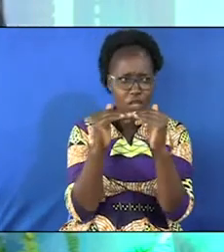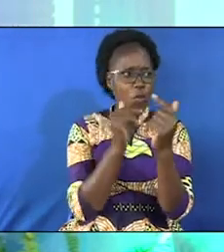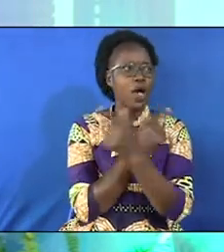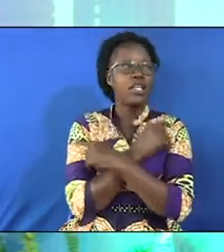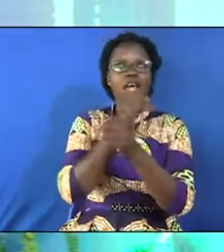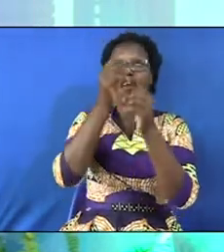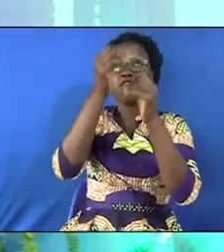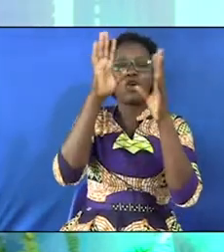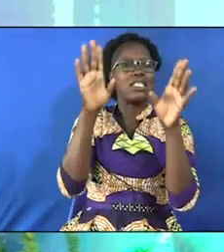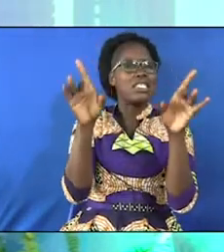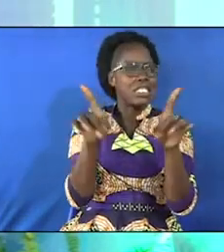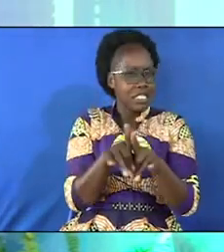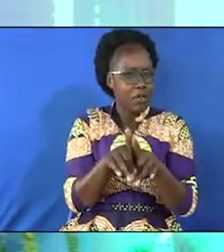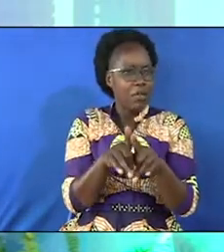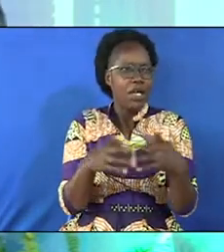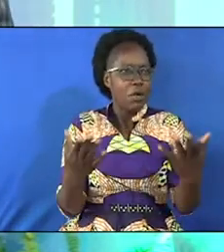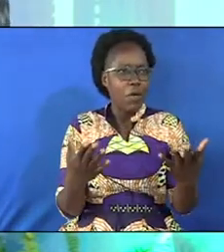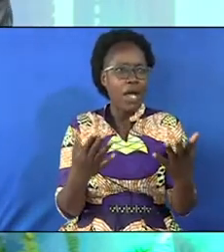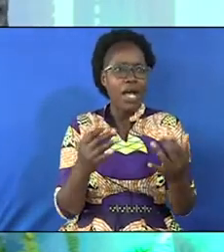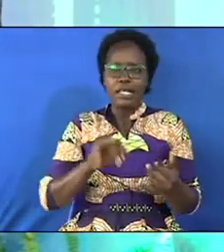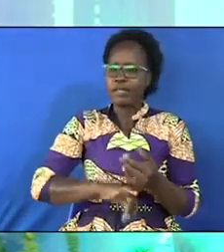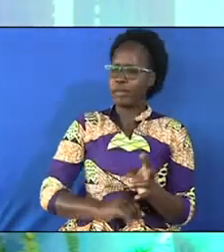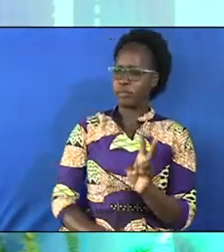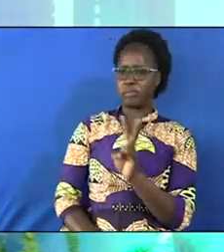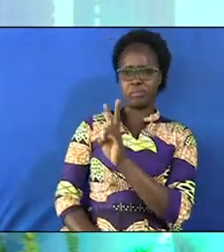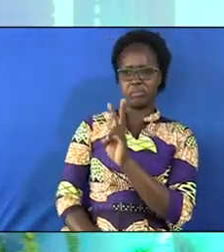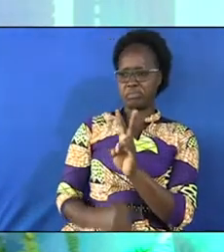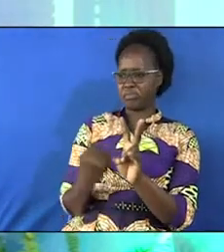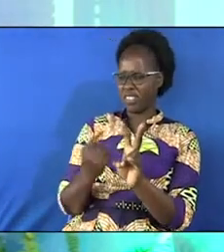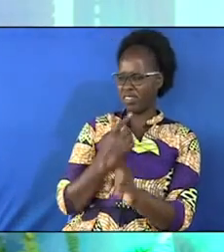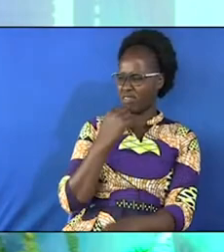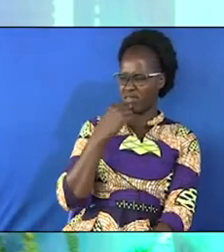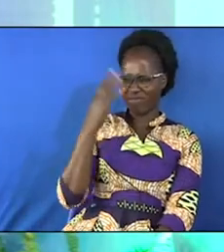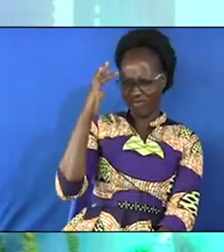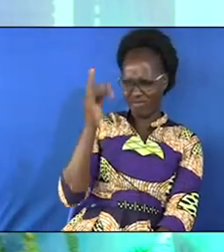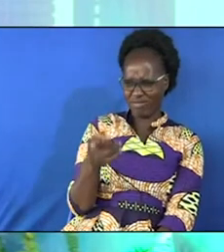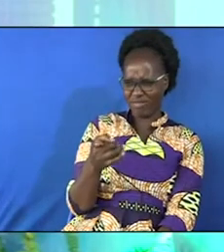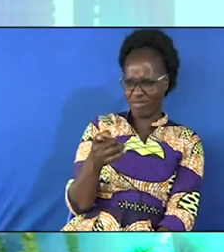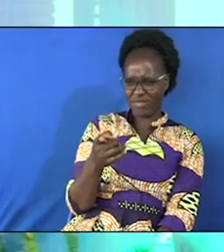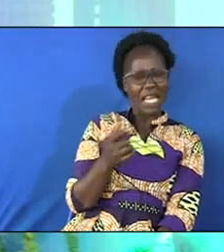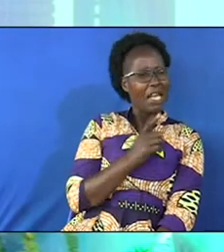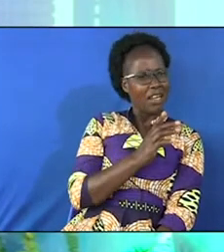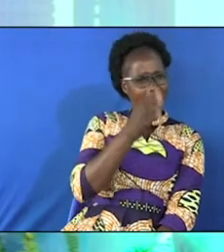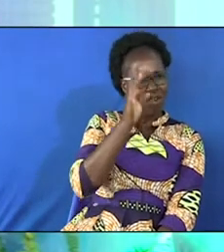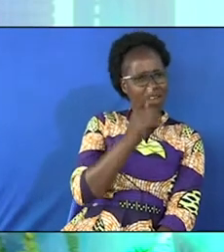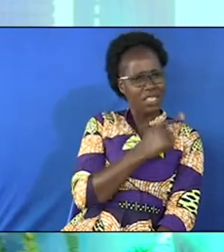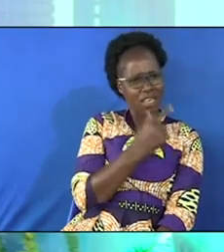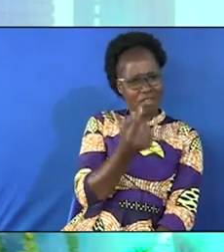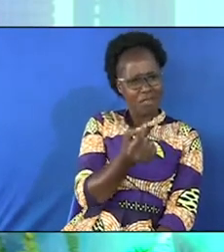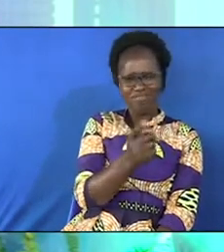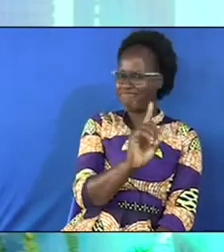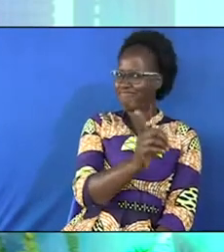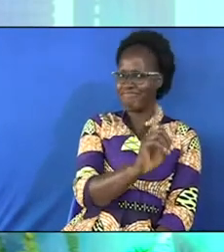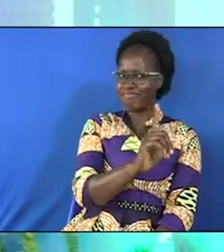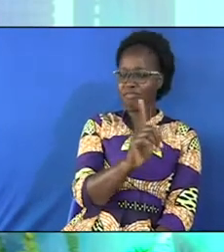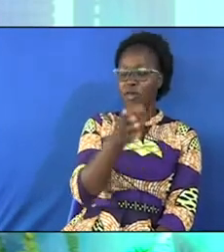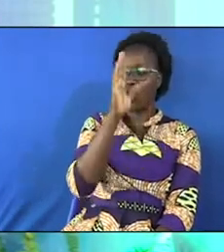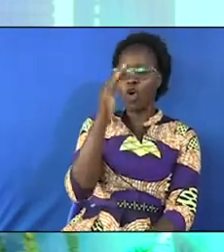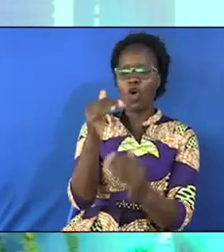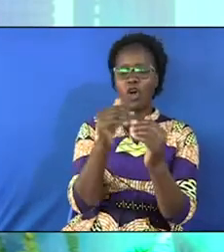friend. See some people when they are married they look at those who single and they think God loves them more. loves everyone equally.